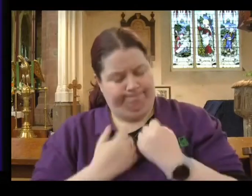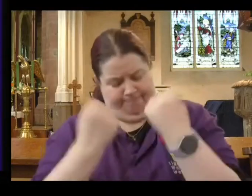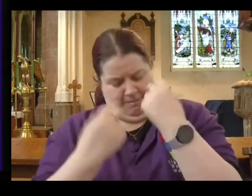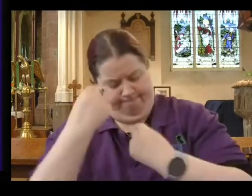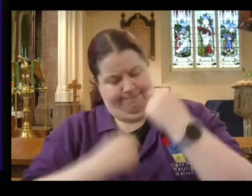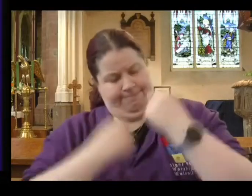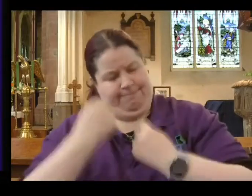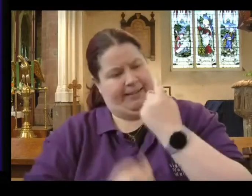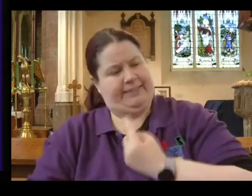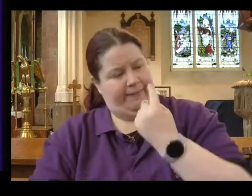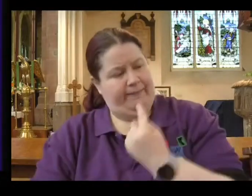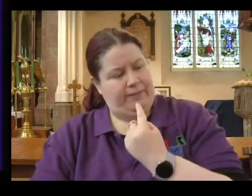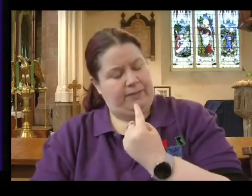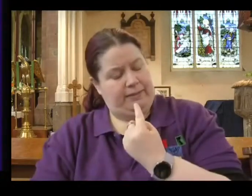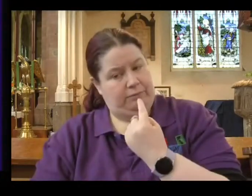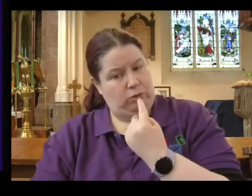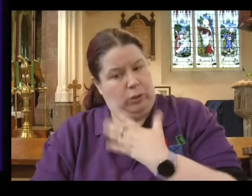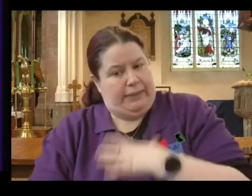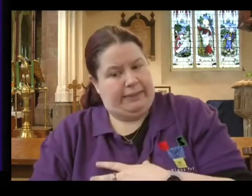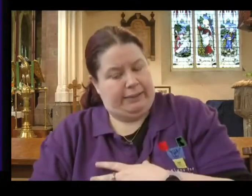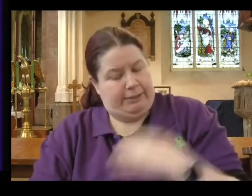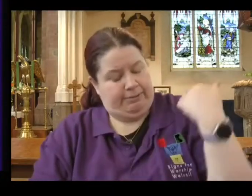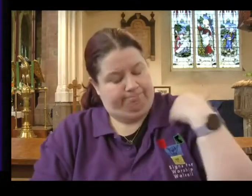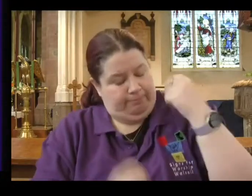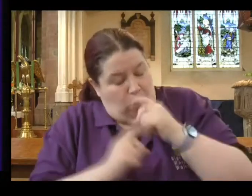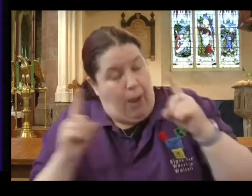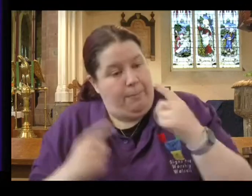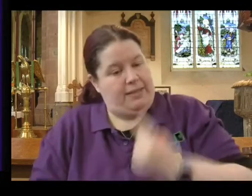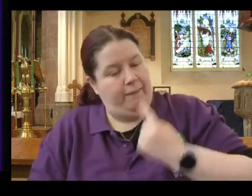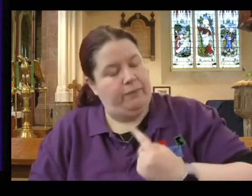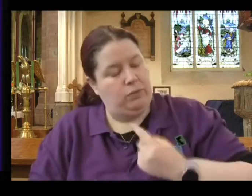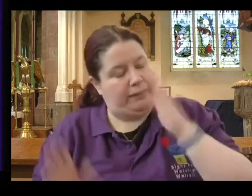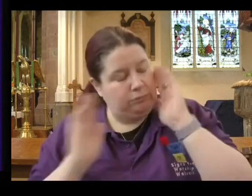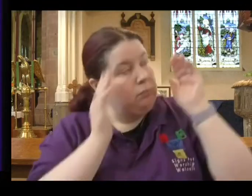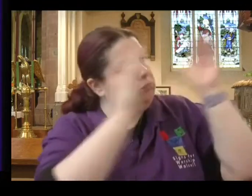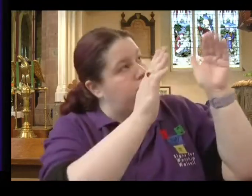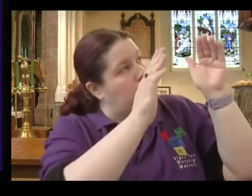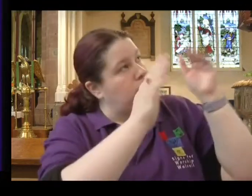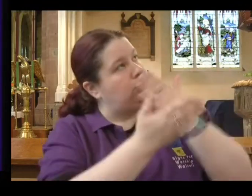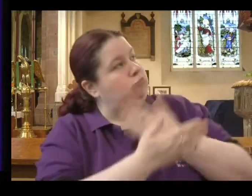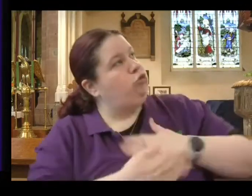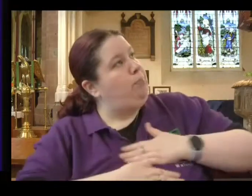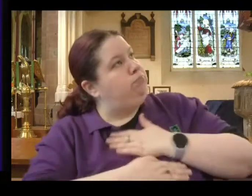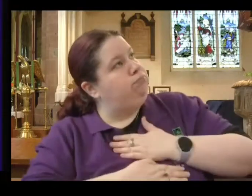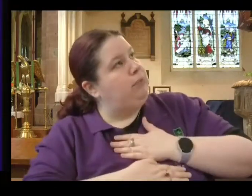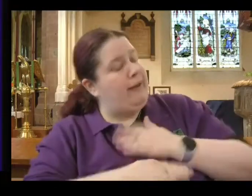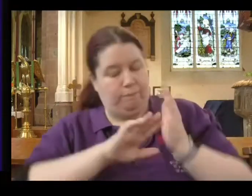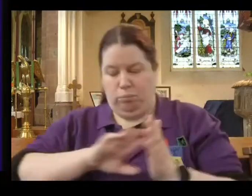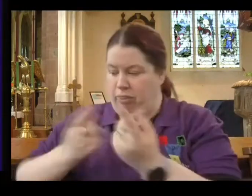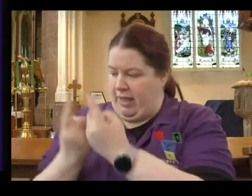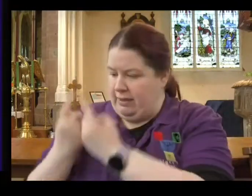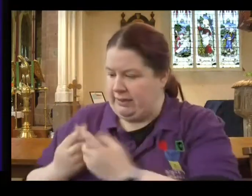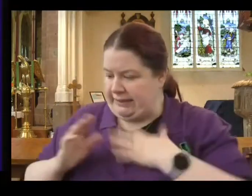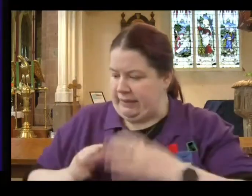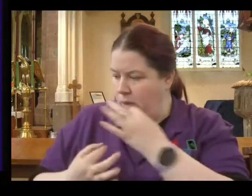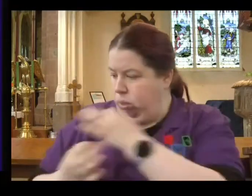up and to repent and to reorient. We need to ask ourselves, are we spiritually complacent? And if